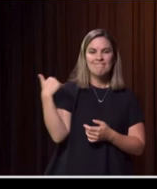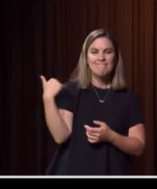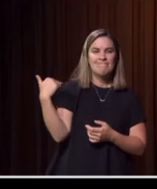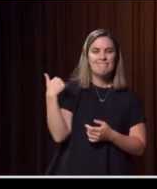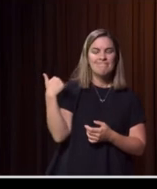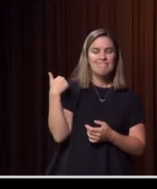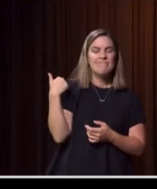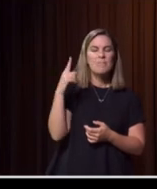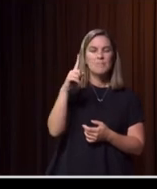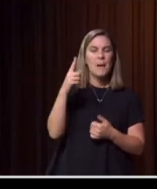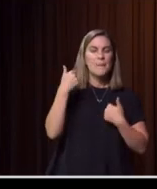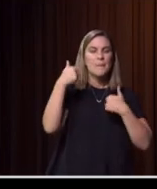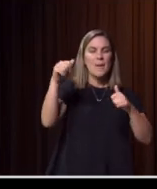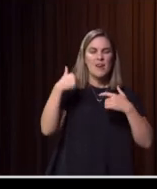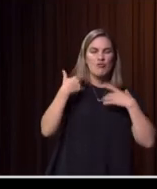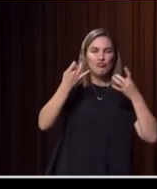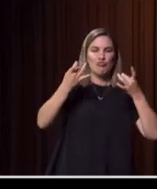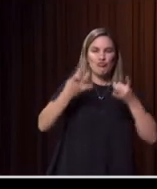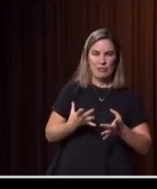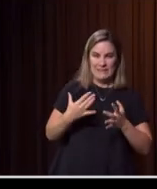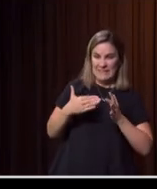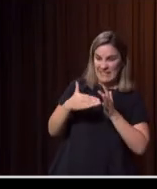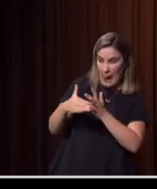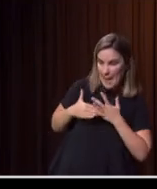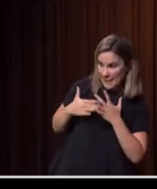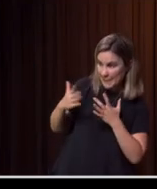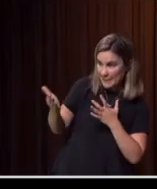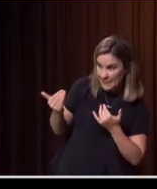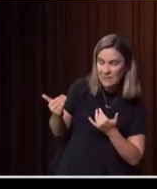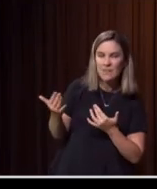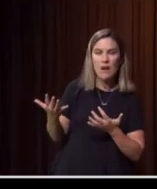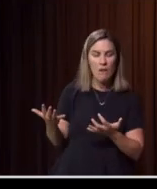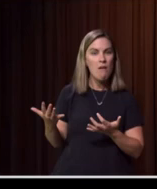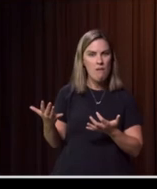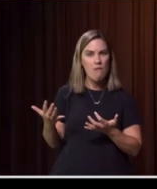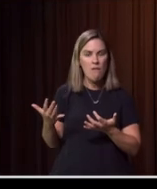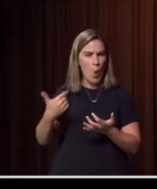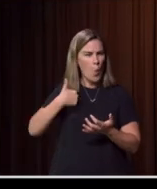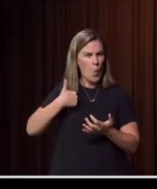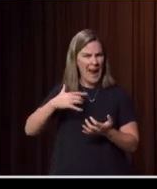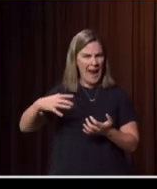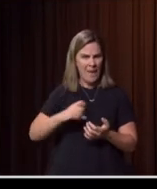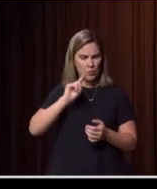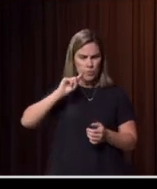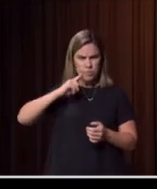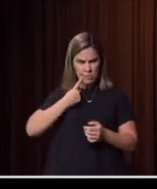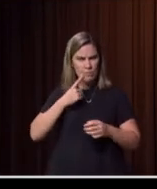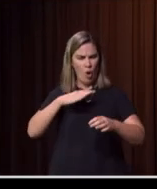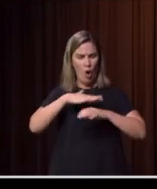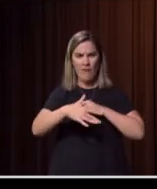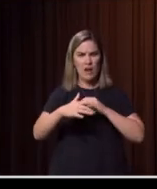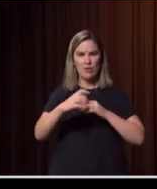ready to have that conversation. Where do I start? What can I do? So we've deliberately got to make sure that not all the money goes out in the